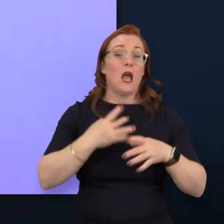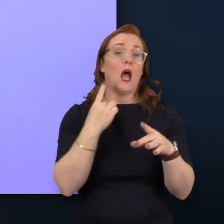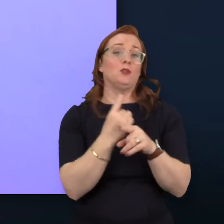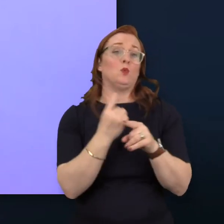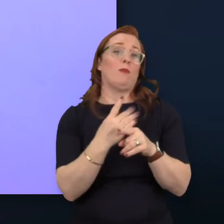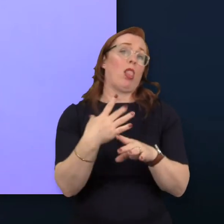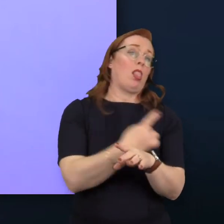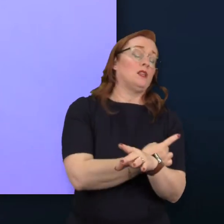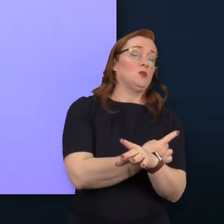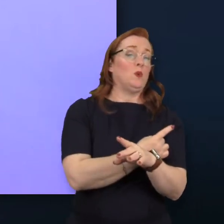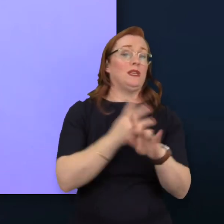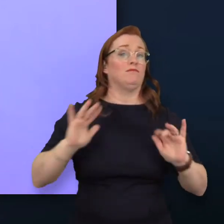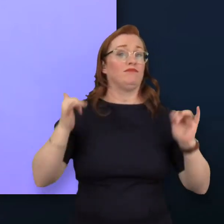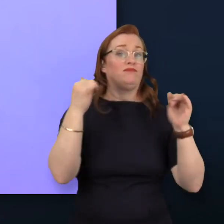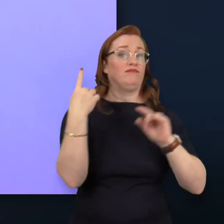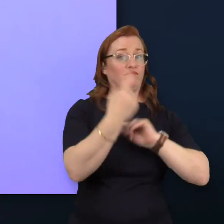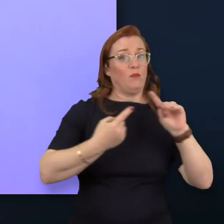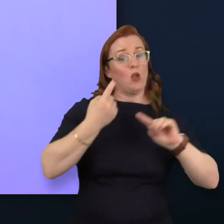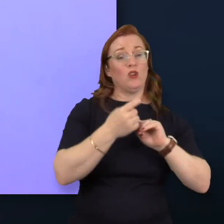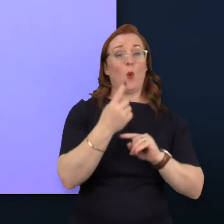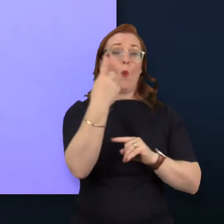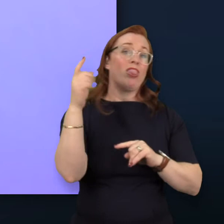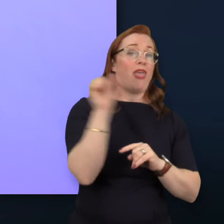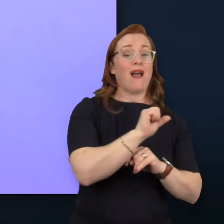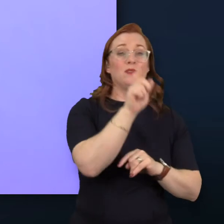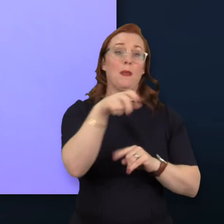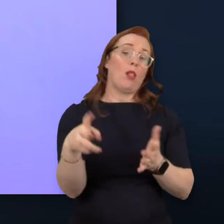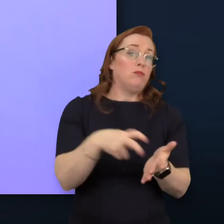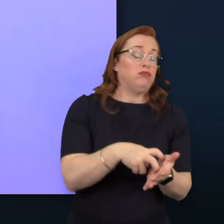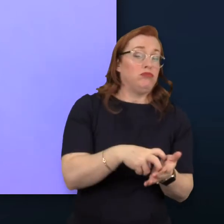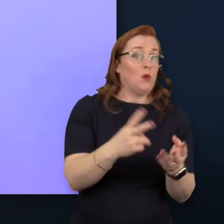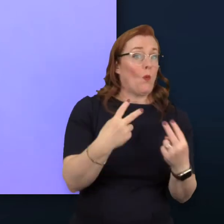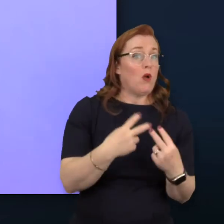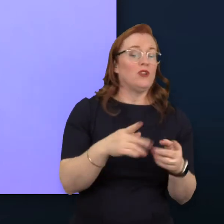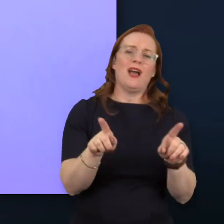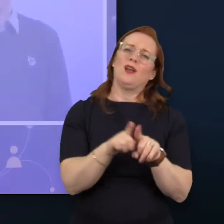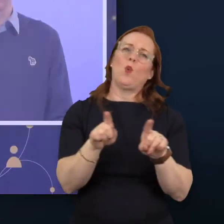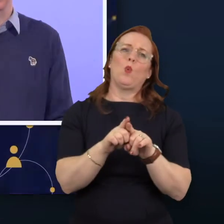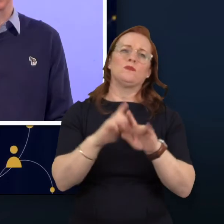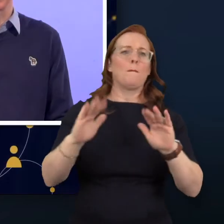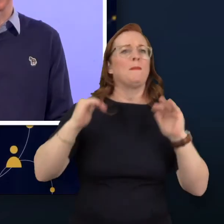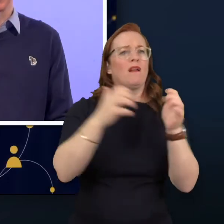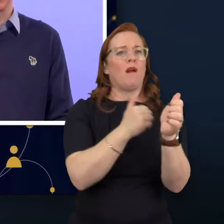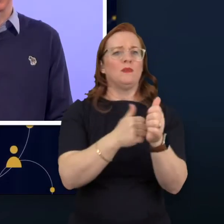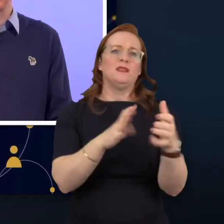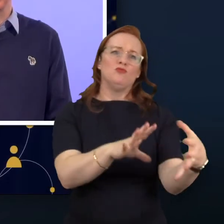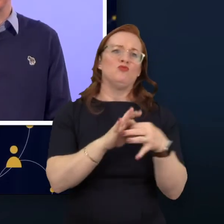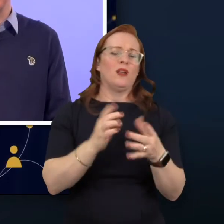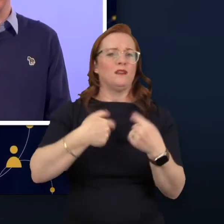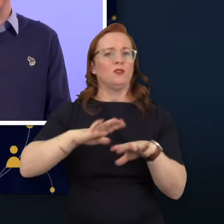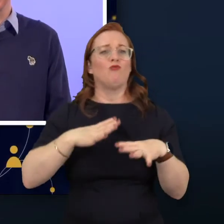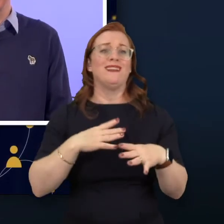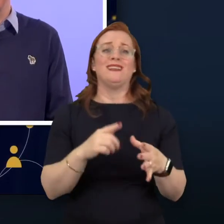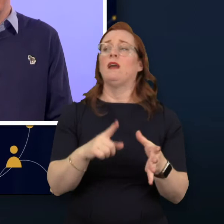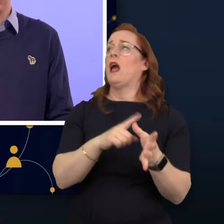people that joined our dive in talk last week and we're delighted as well by the leading companies that have joined us, including